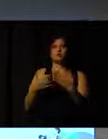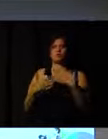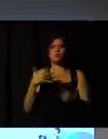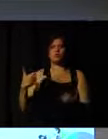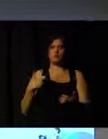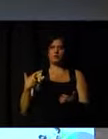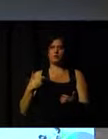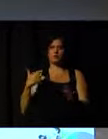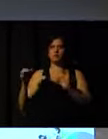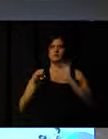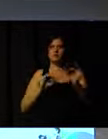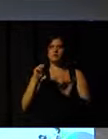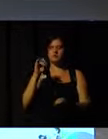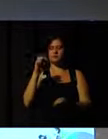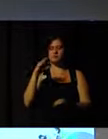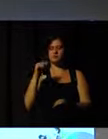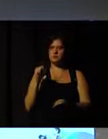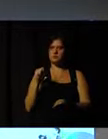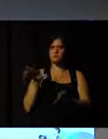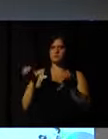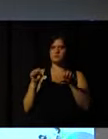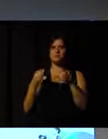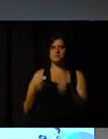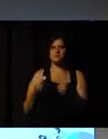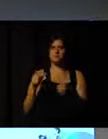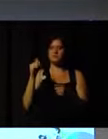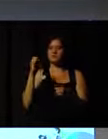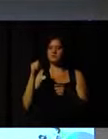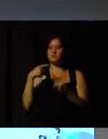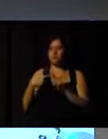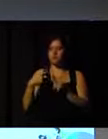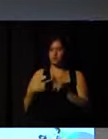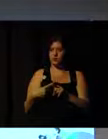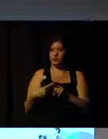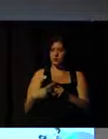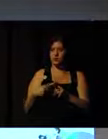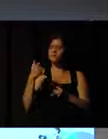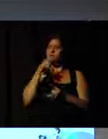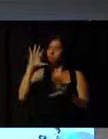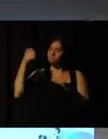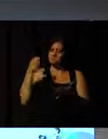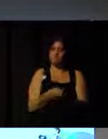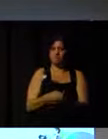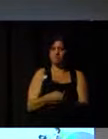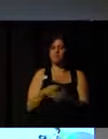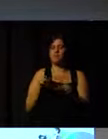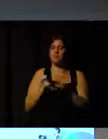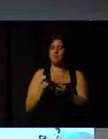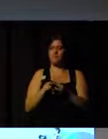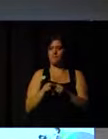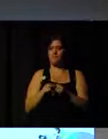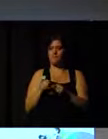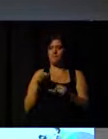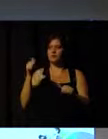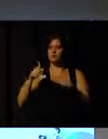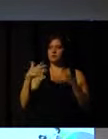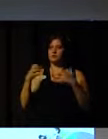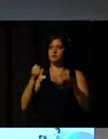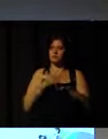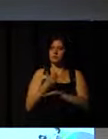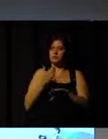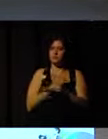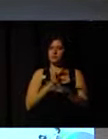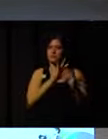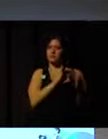planning systems to make sure that positive action is taken to make sure the games are accessible for all volunteers,